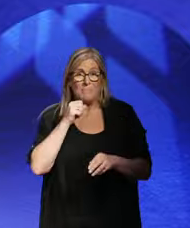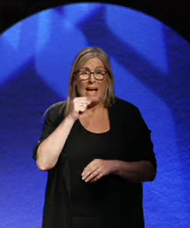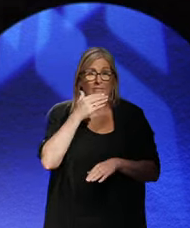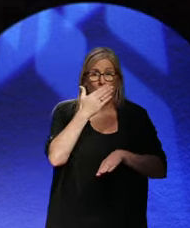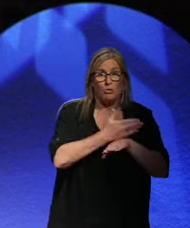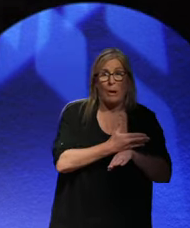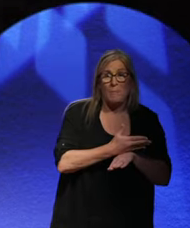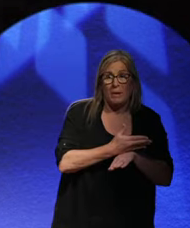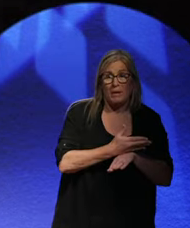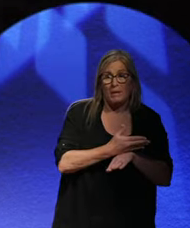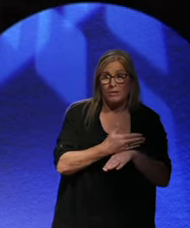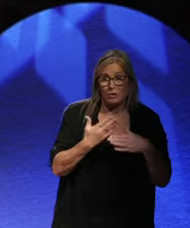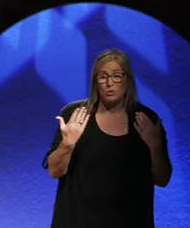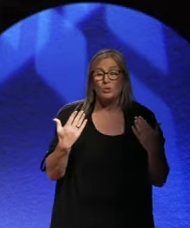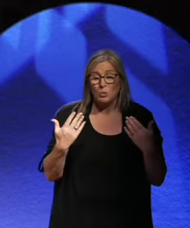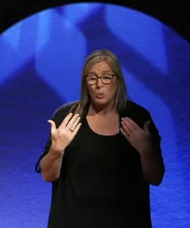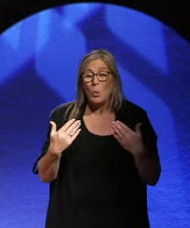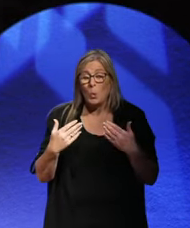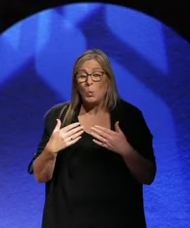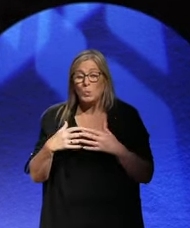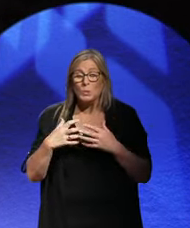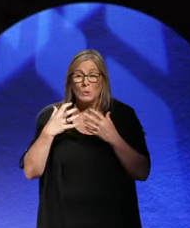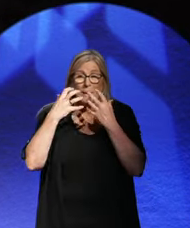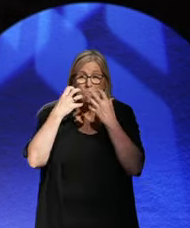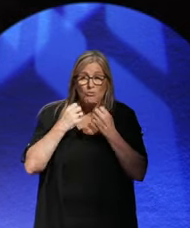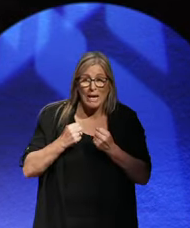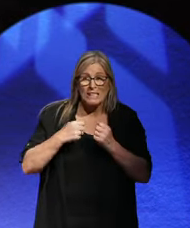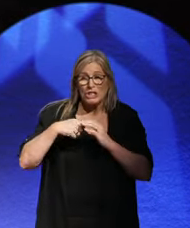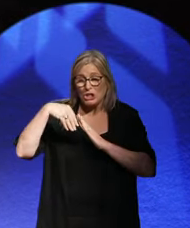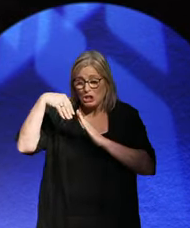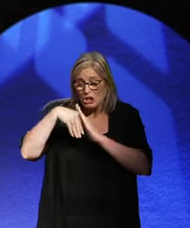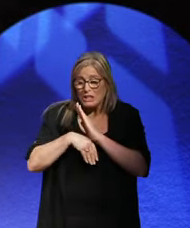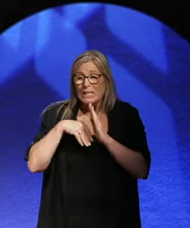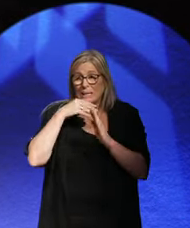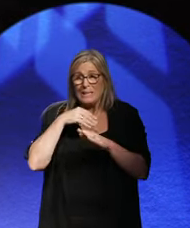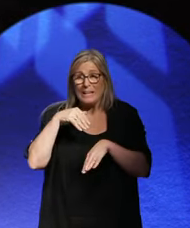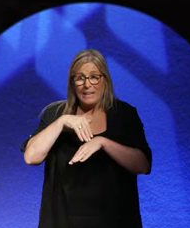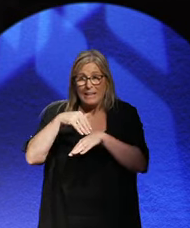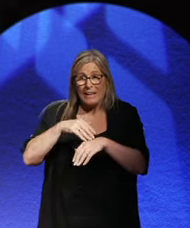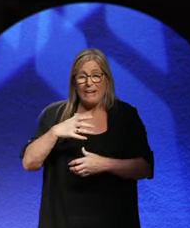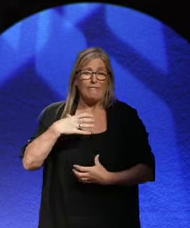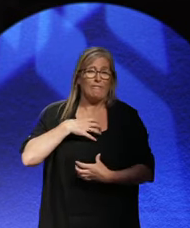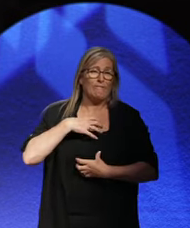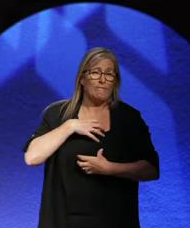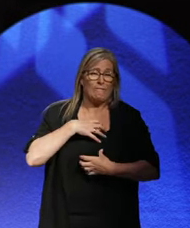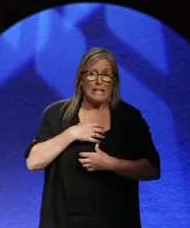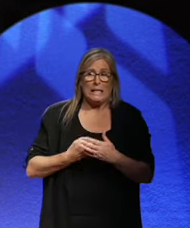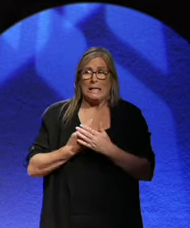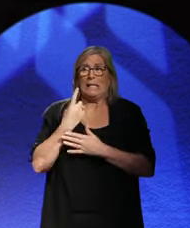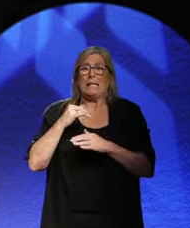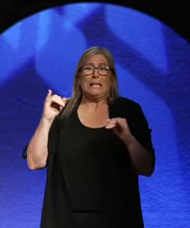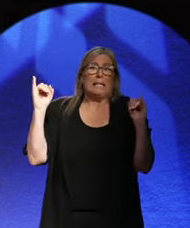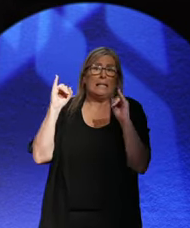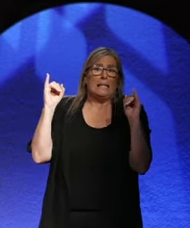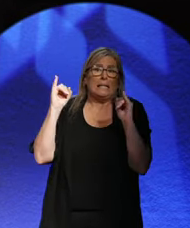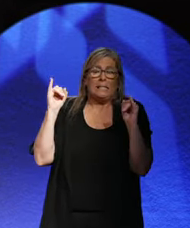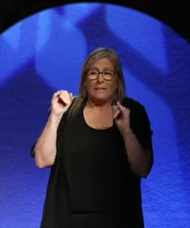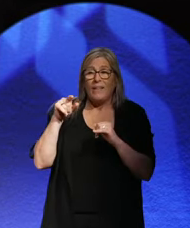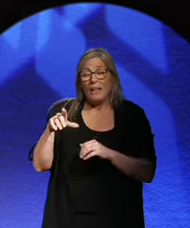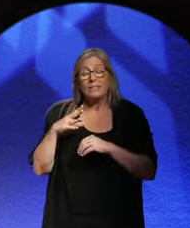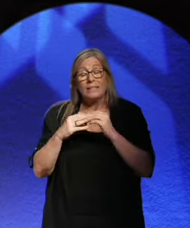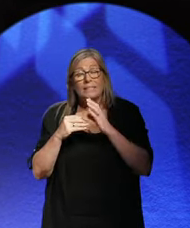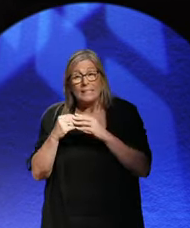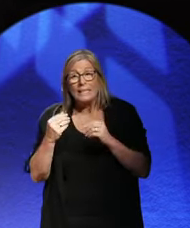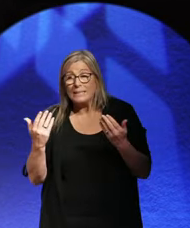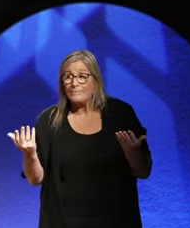of work. So the depression induces a fear factor. And that's the thing, isn't it, about, you know, it's the thing about...